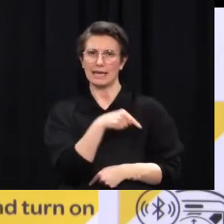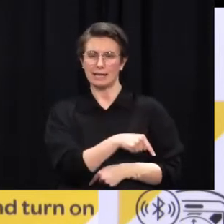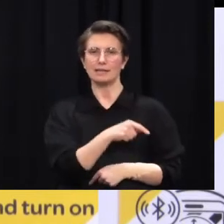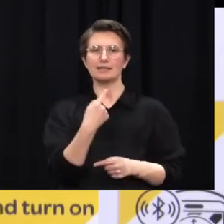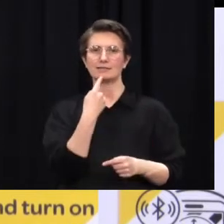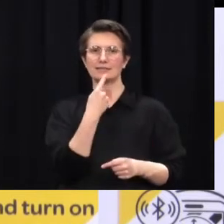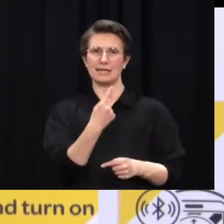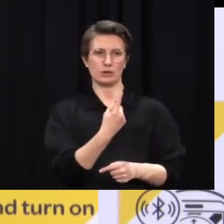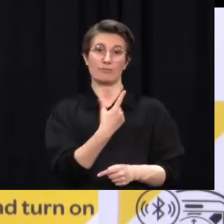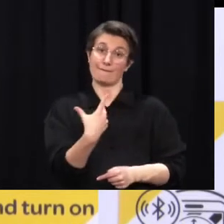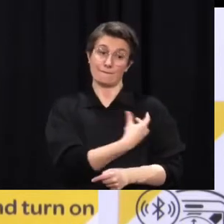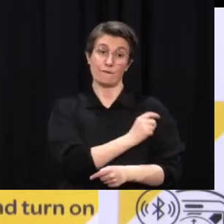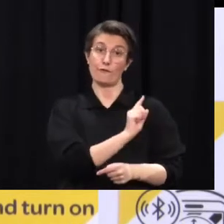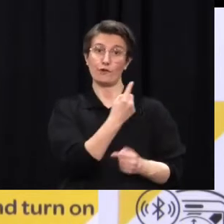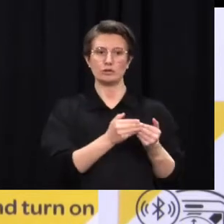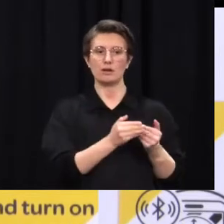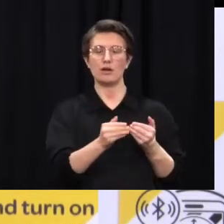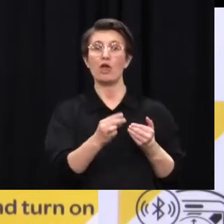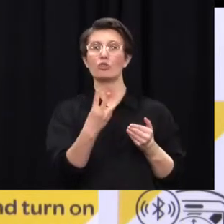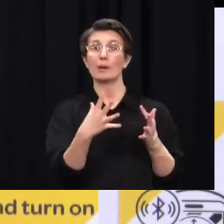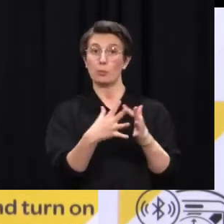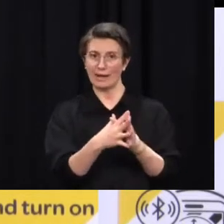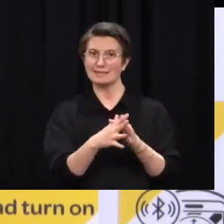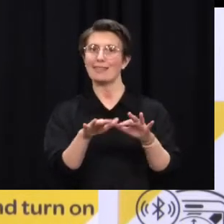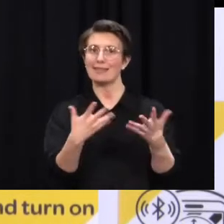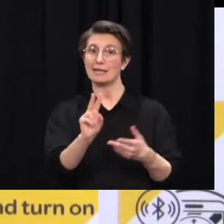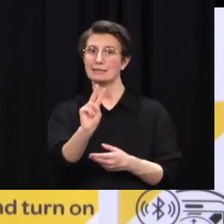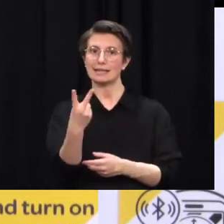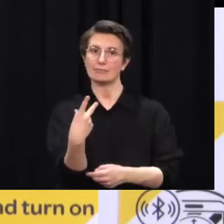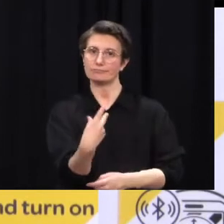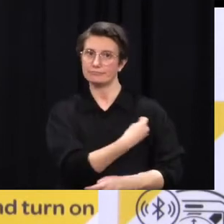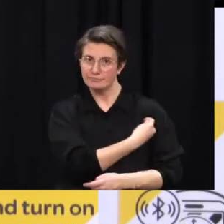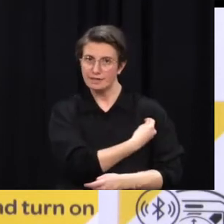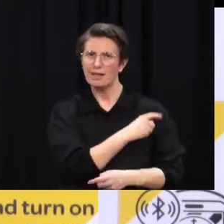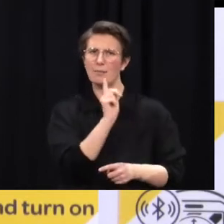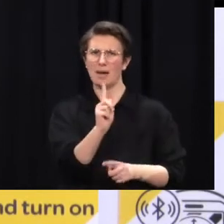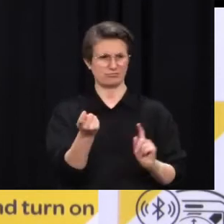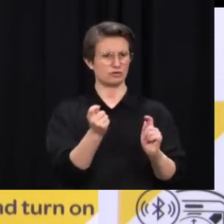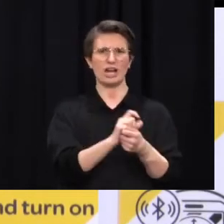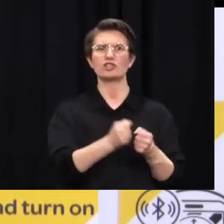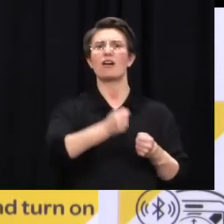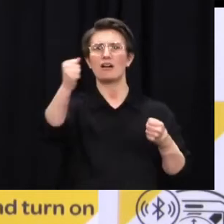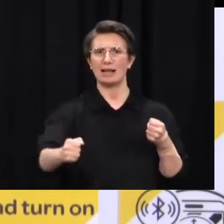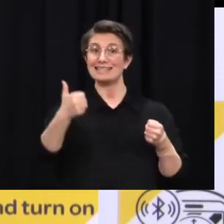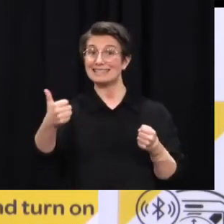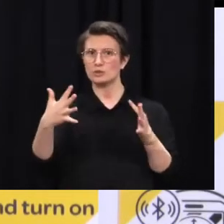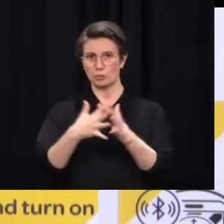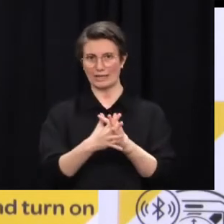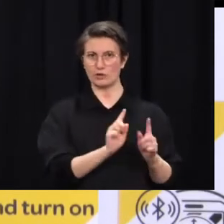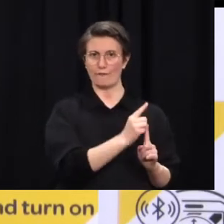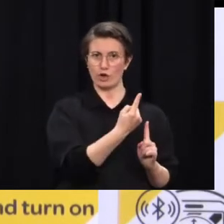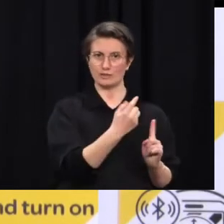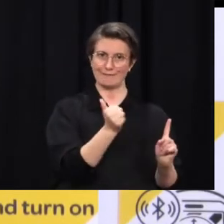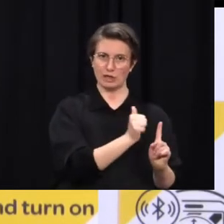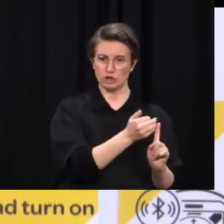should they be keeping that booking? No, they don't have to. So people who were already booked when we extended the timeframe from three weeks to six weeks, they can continue to get their second